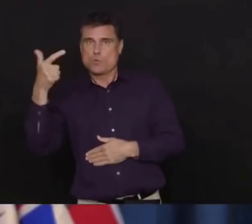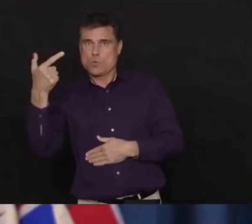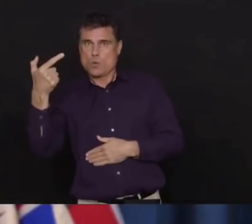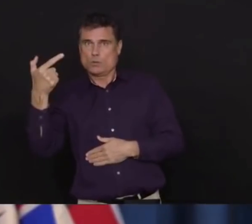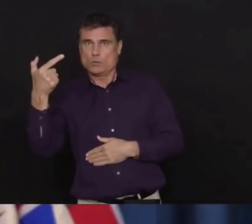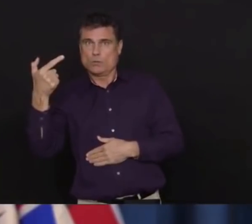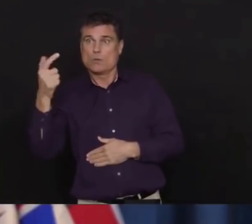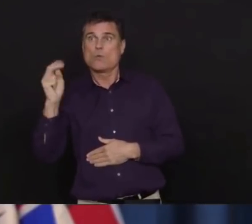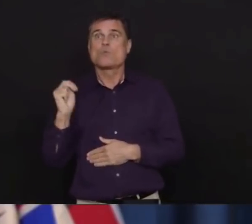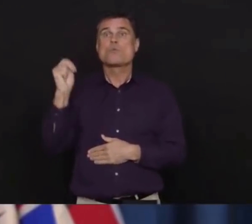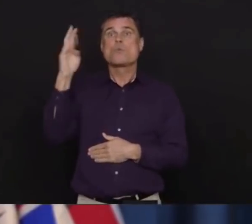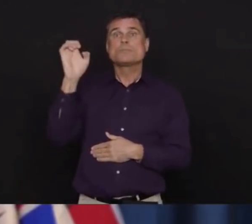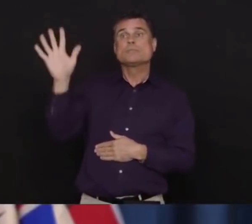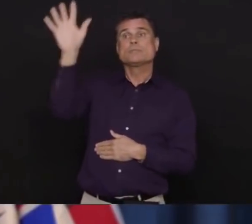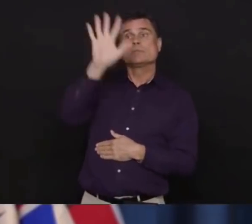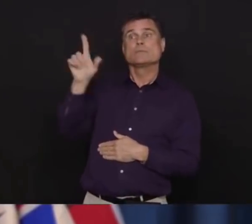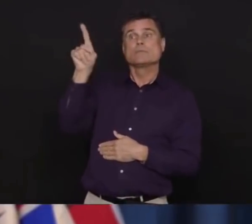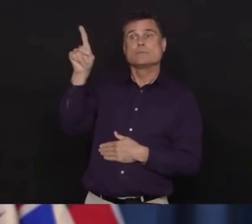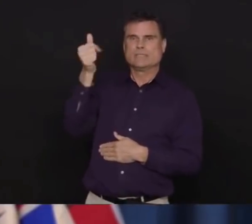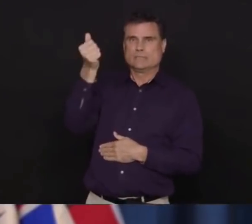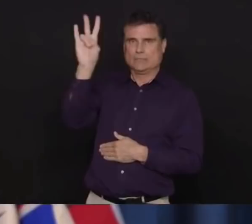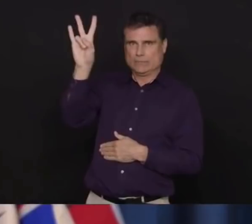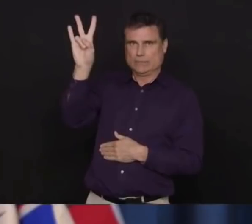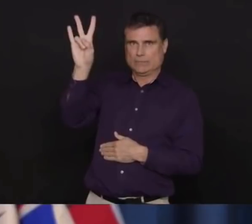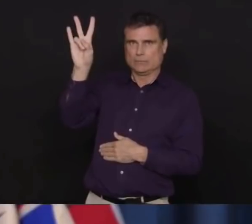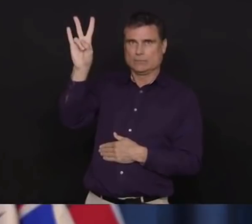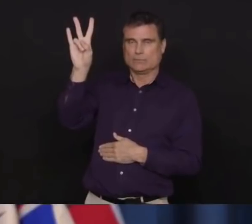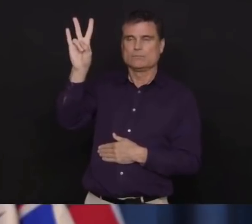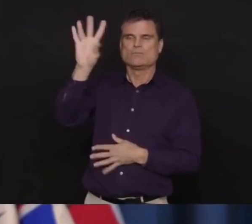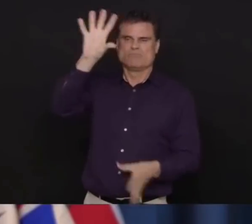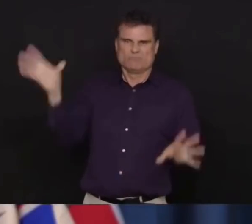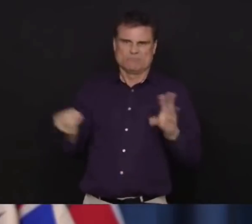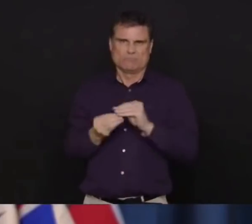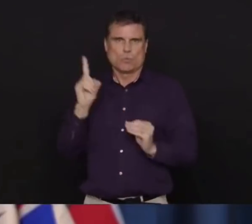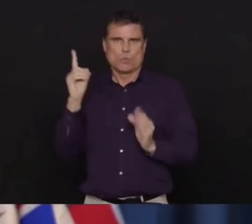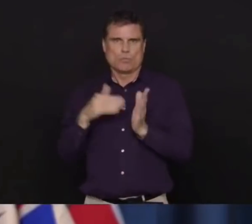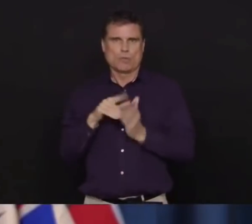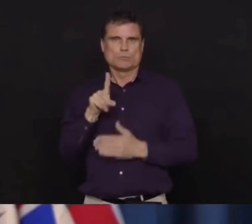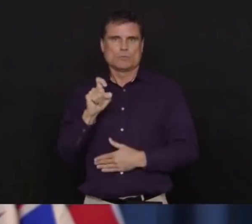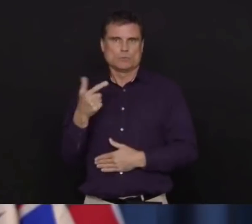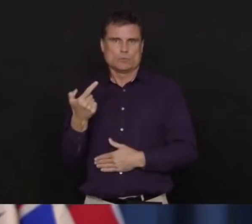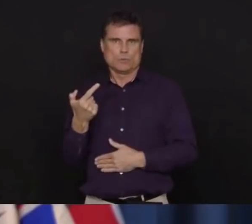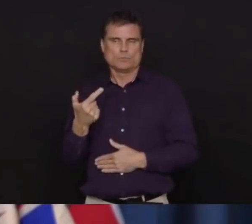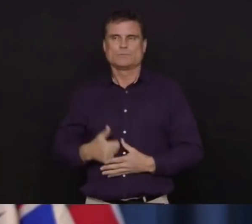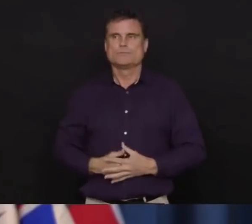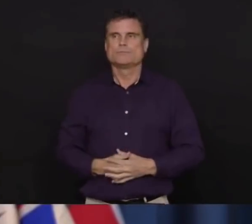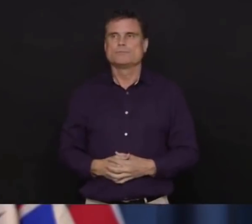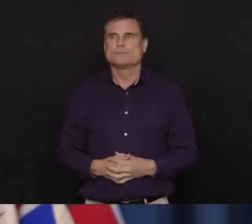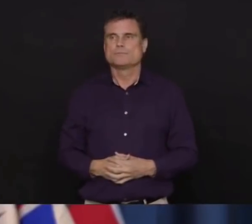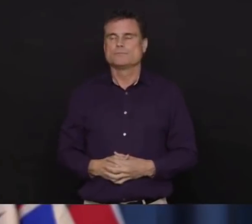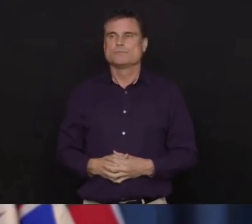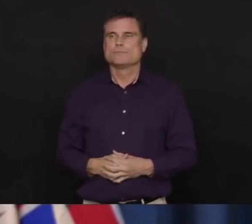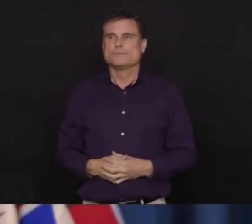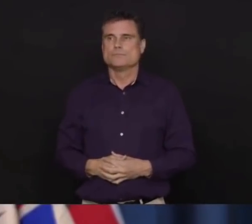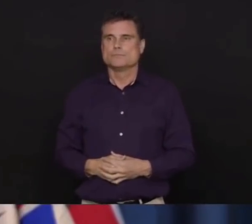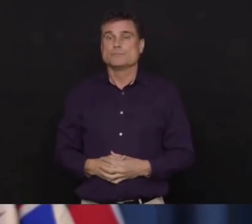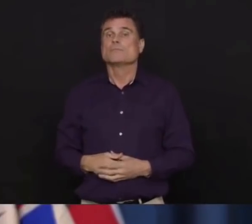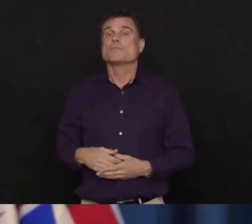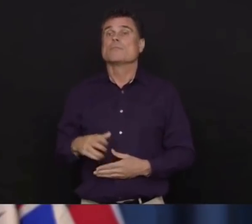now in the northern health region. In addition, we have an additional community outbreak